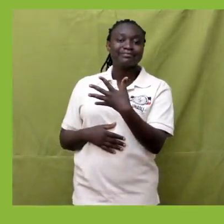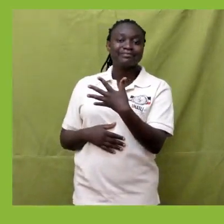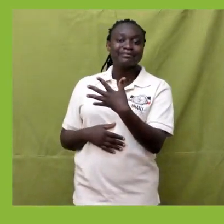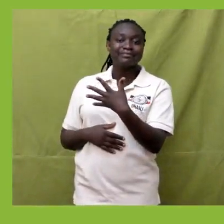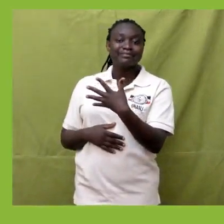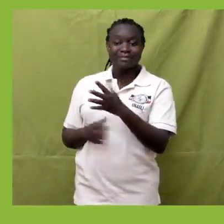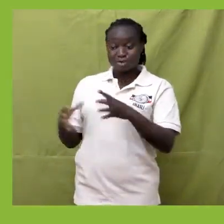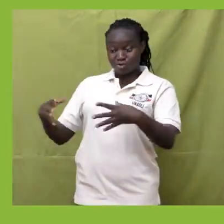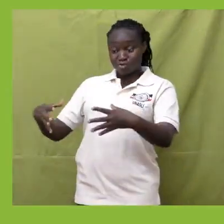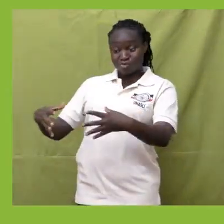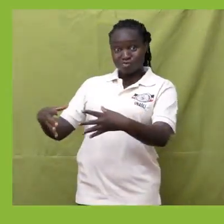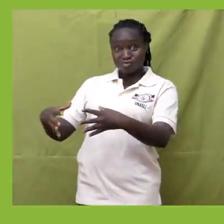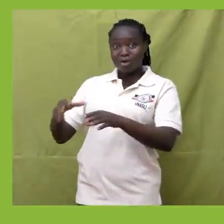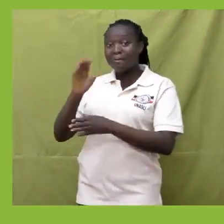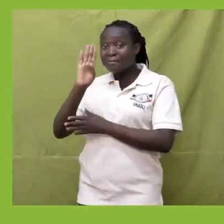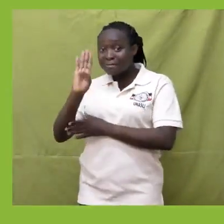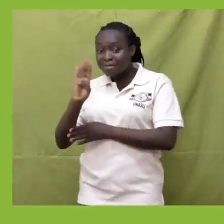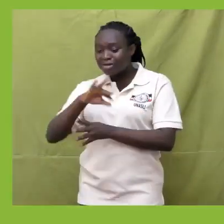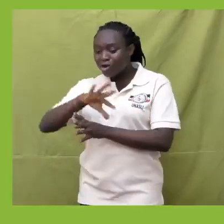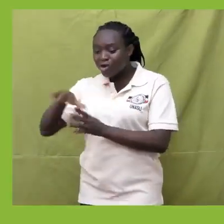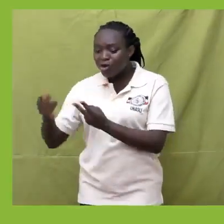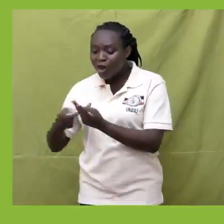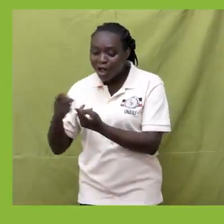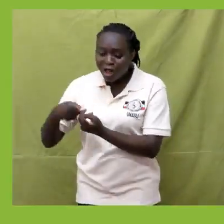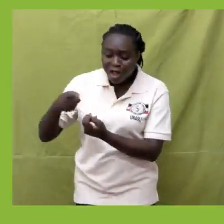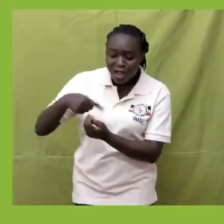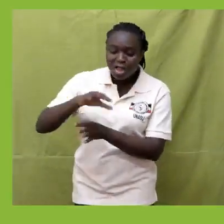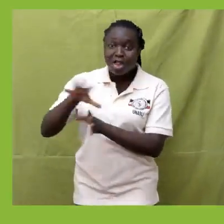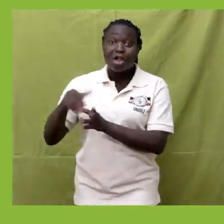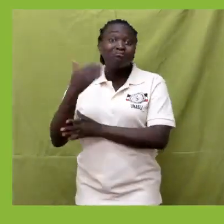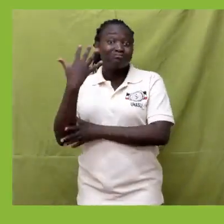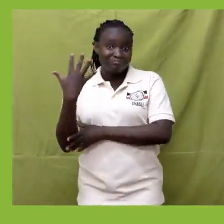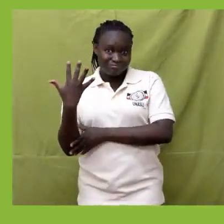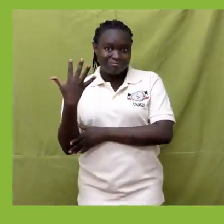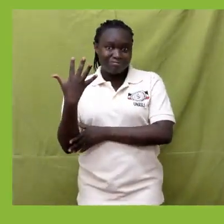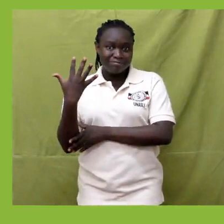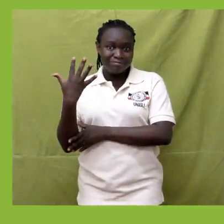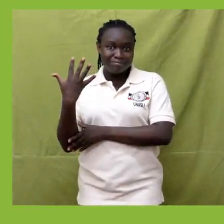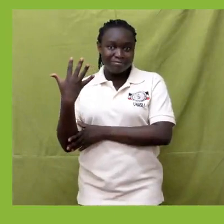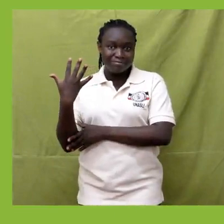Set B has five members.